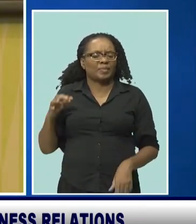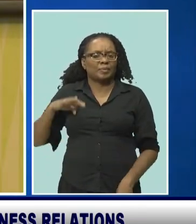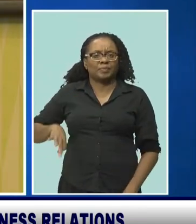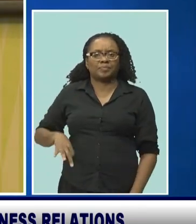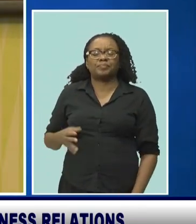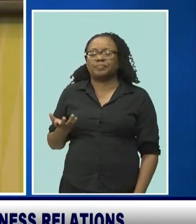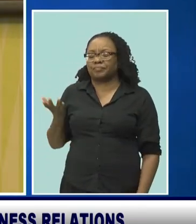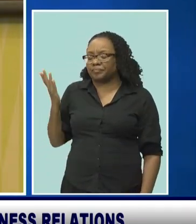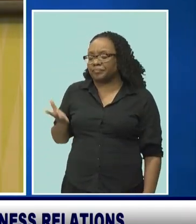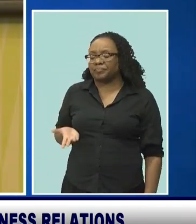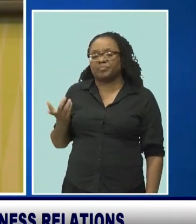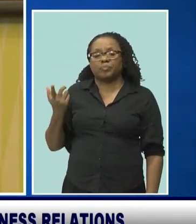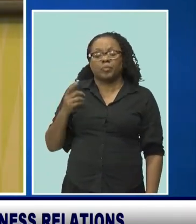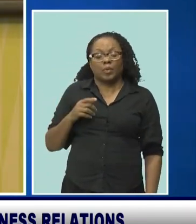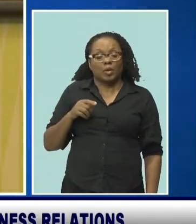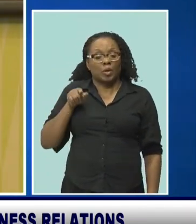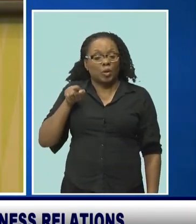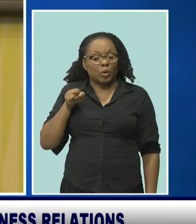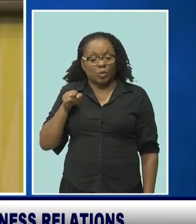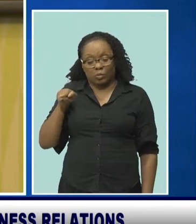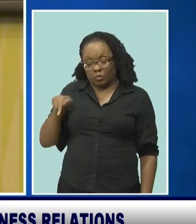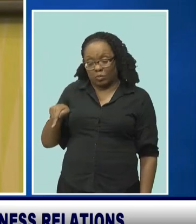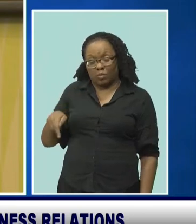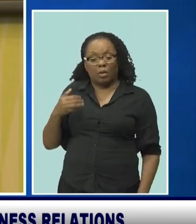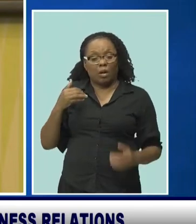capacity, experience, and expertise.